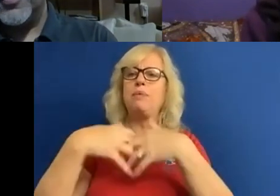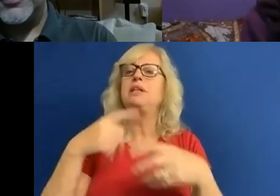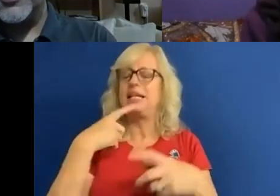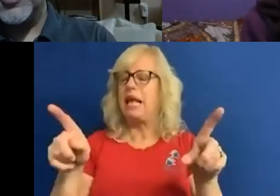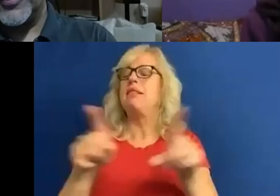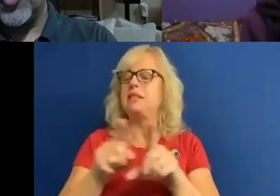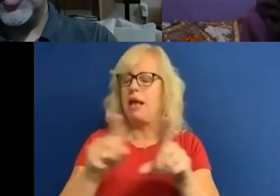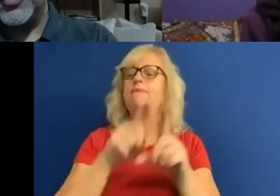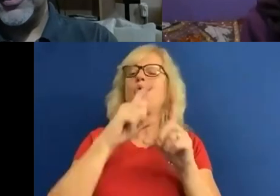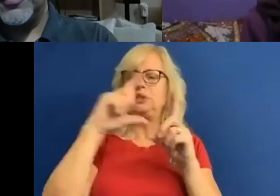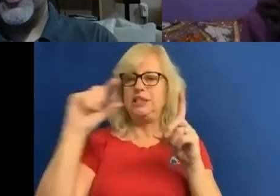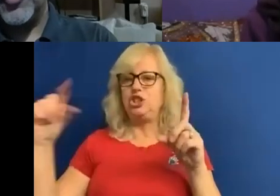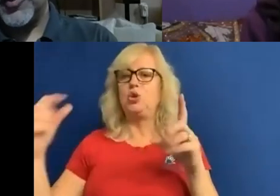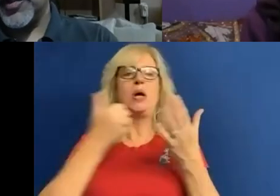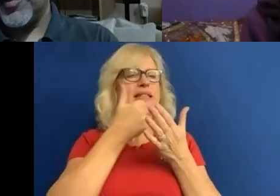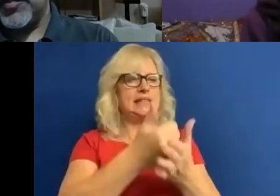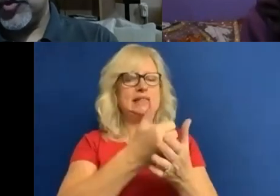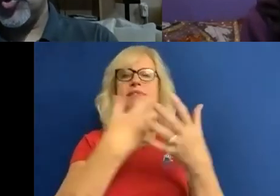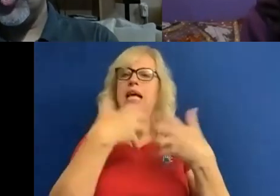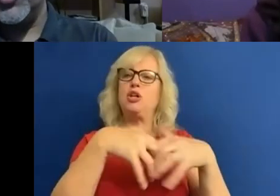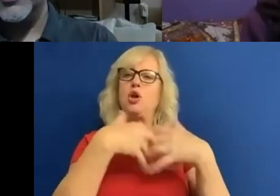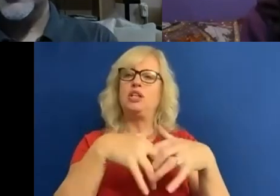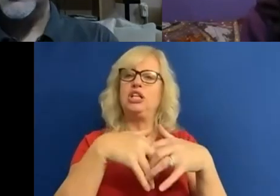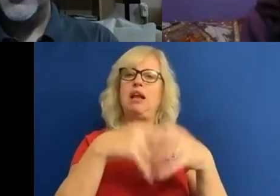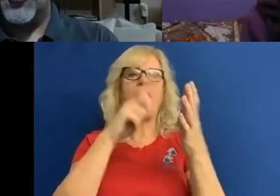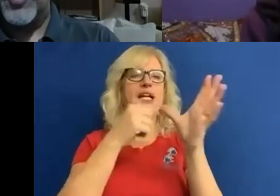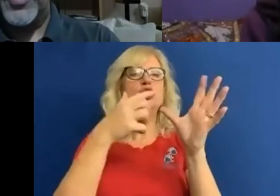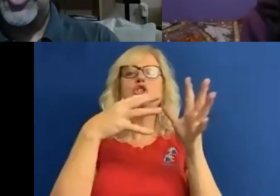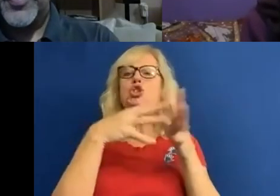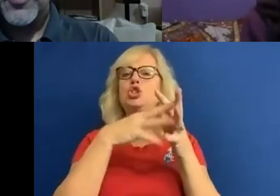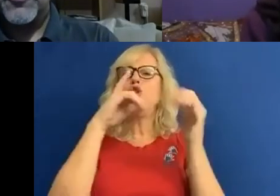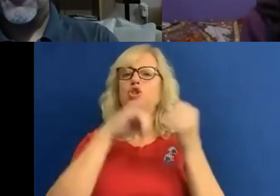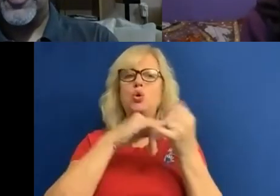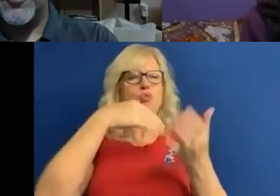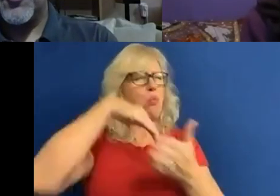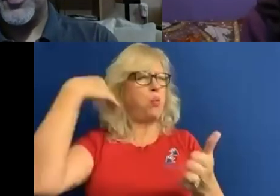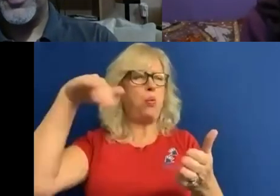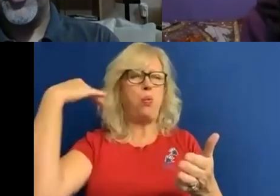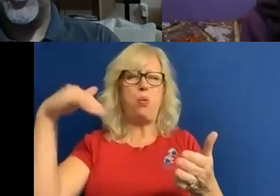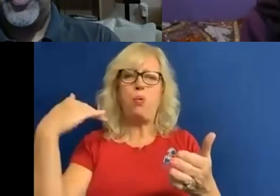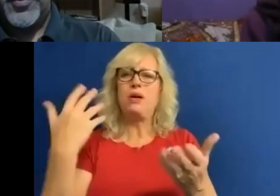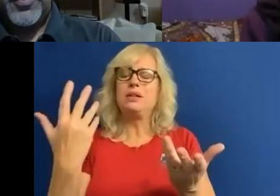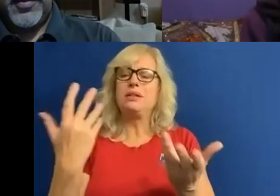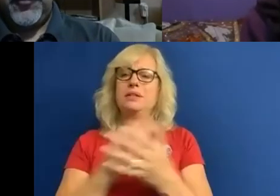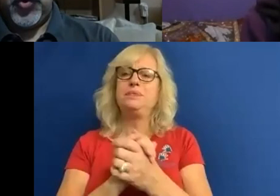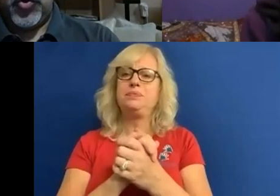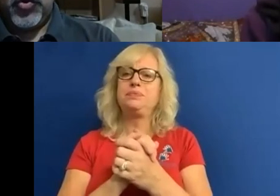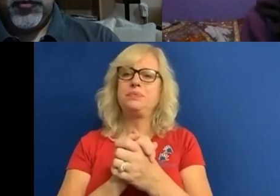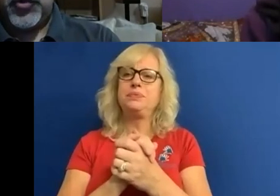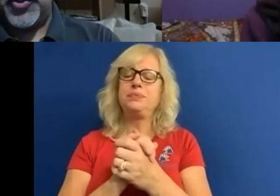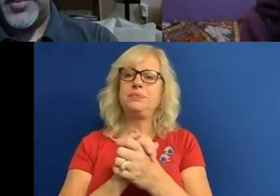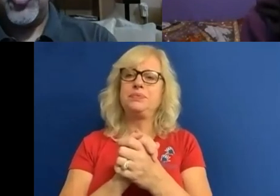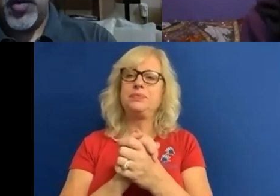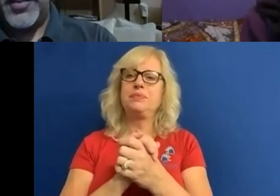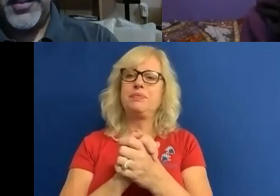assistive technology. So something like JAWS is incredibly expensive. And I know if you're